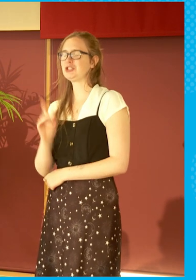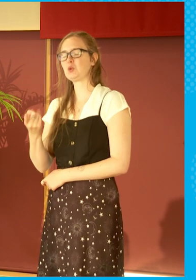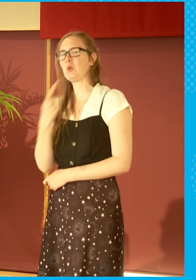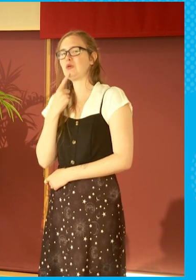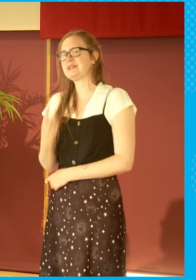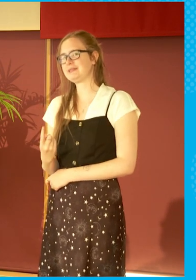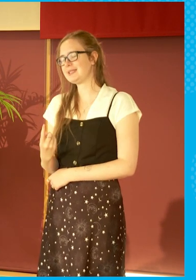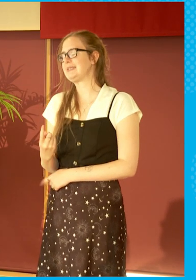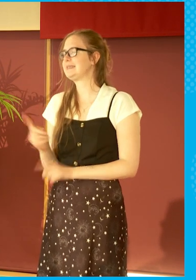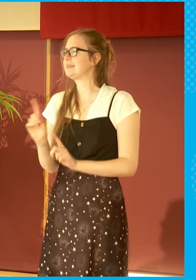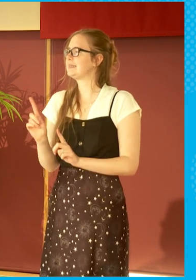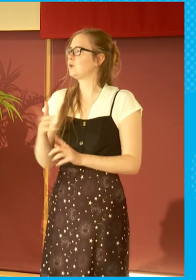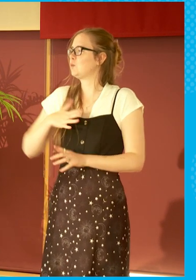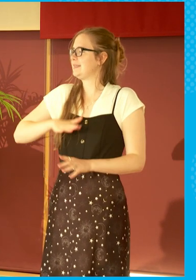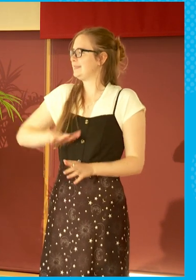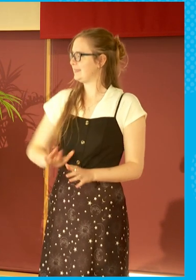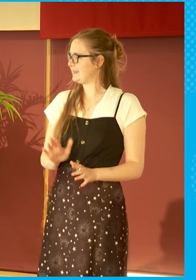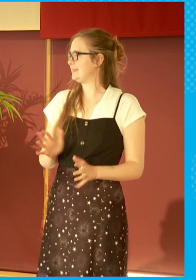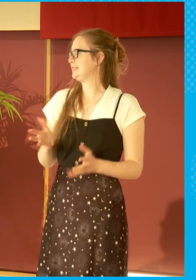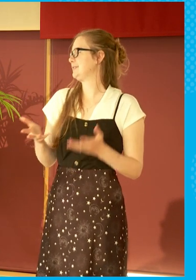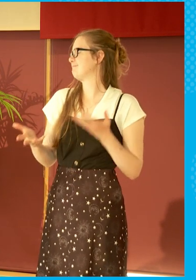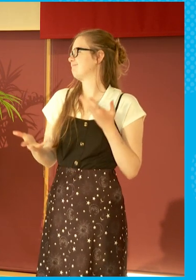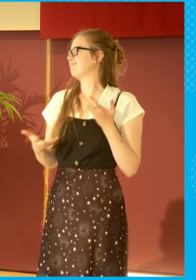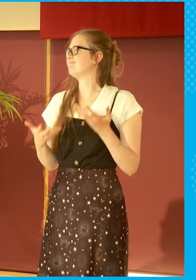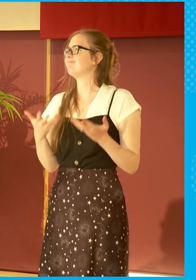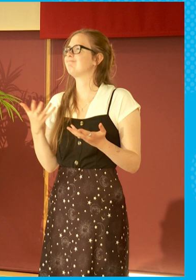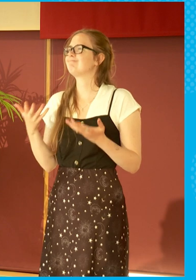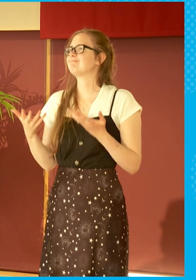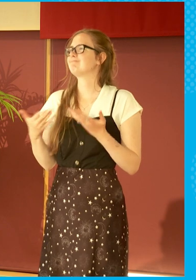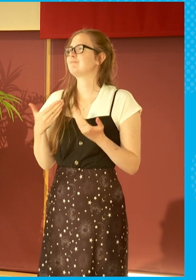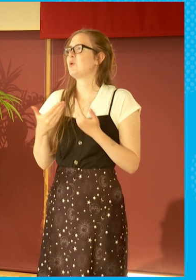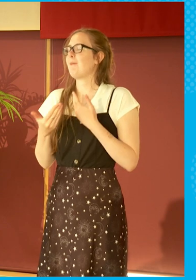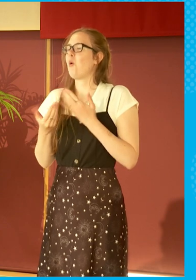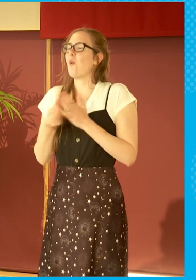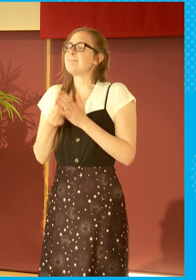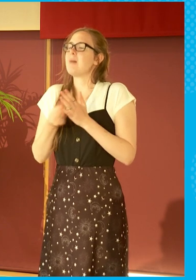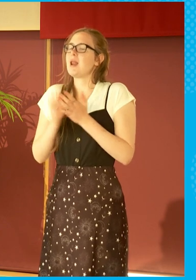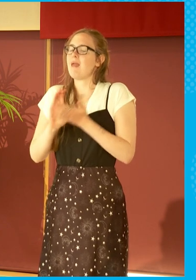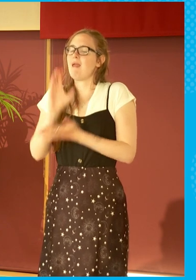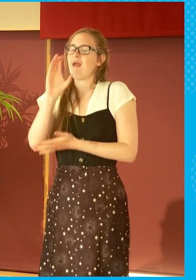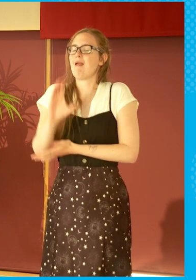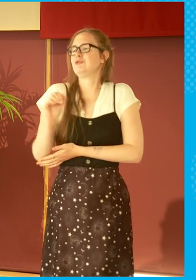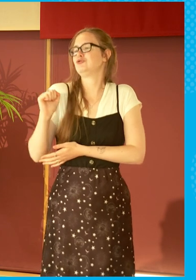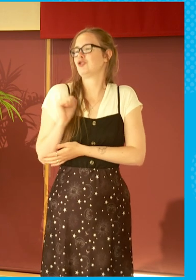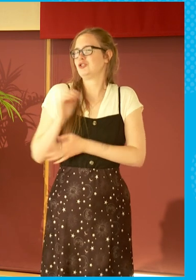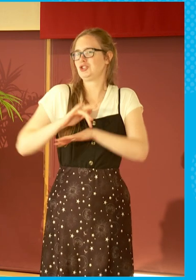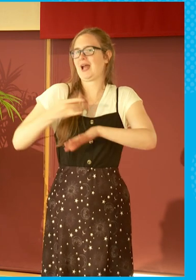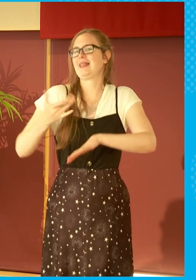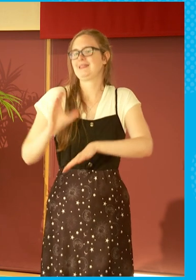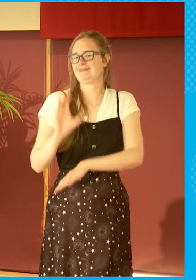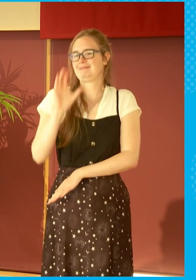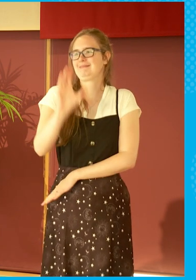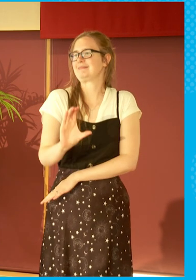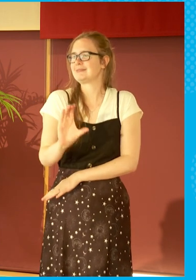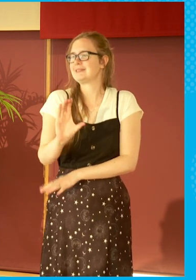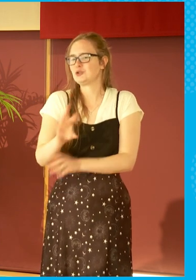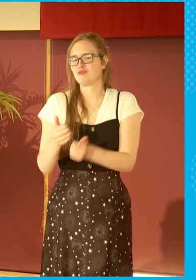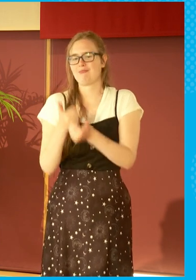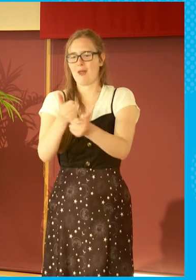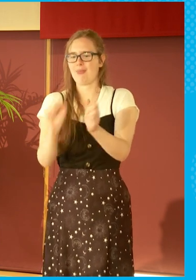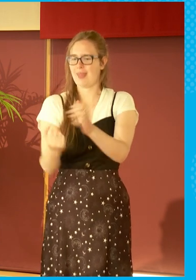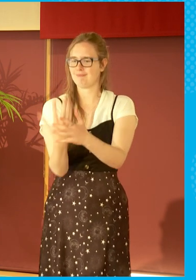we do need to put a bit more money into Scottish talent and